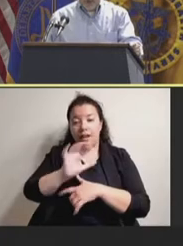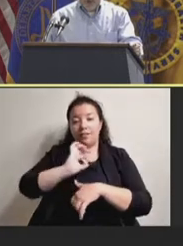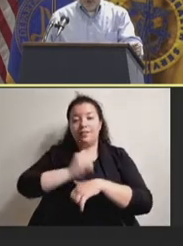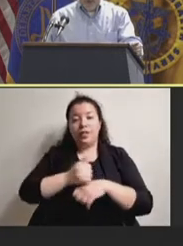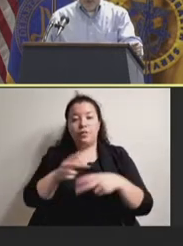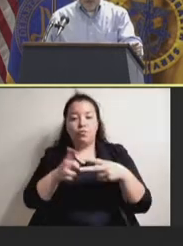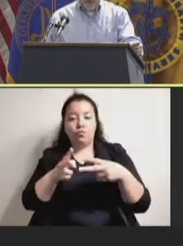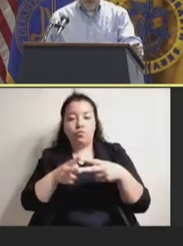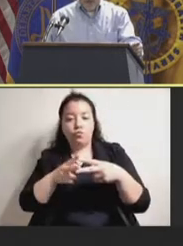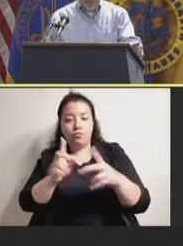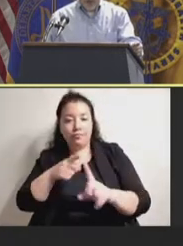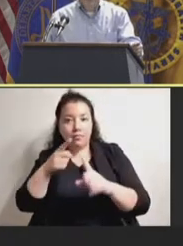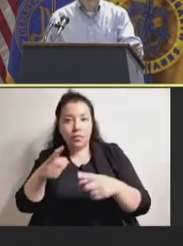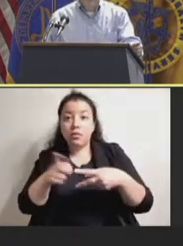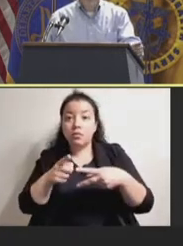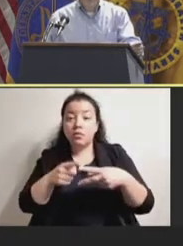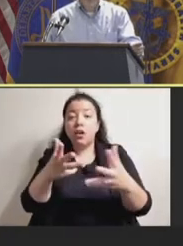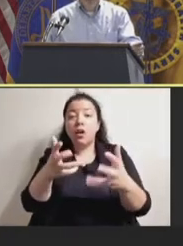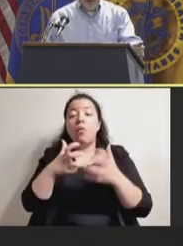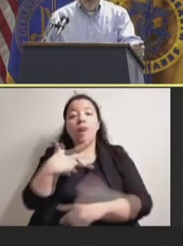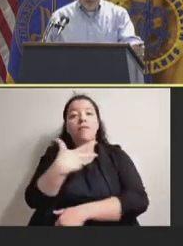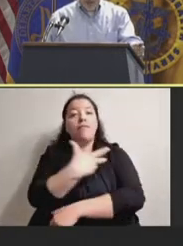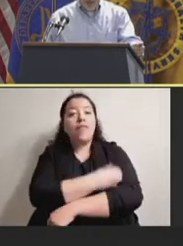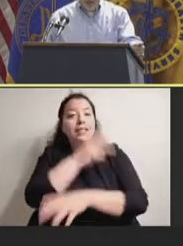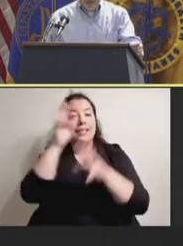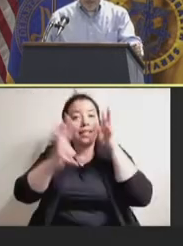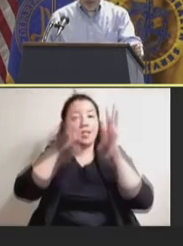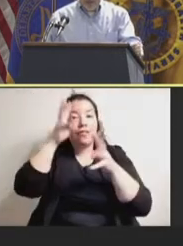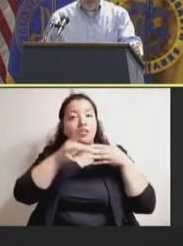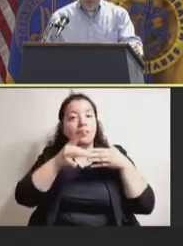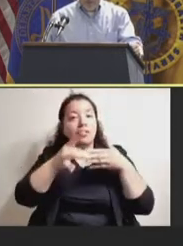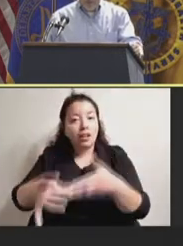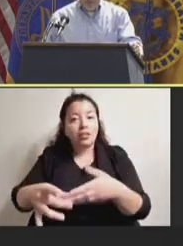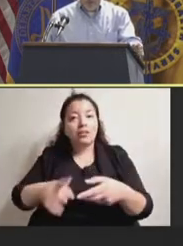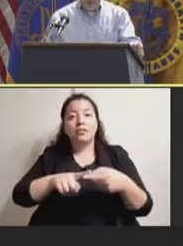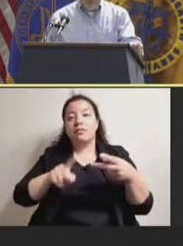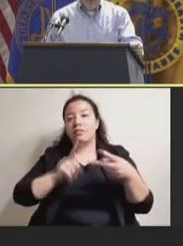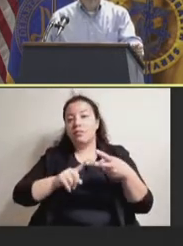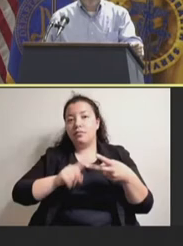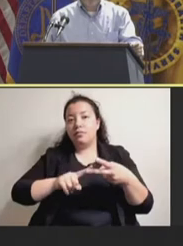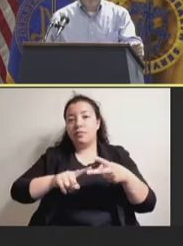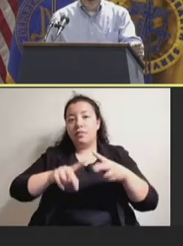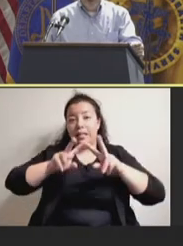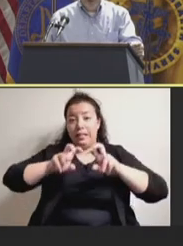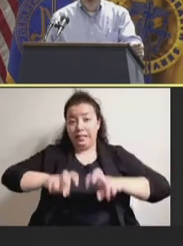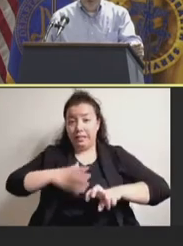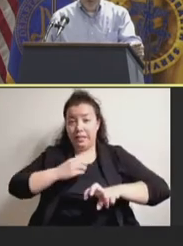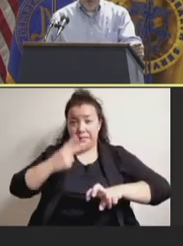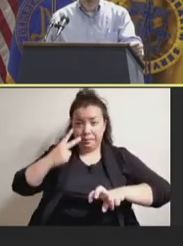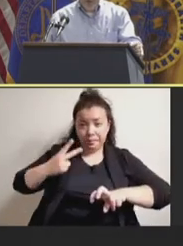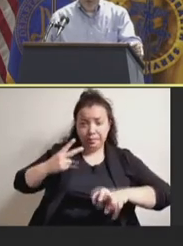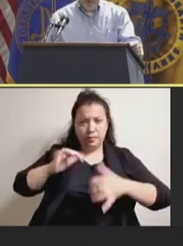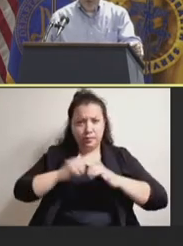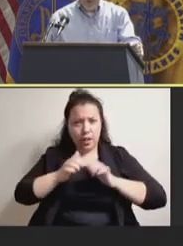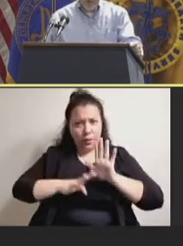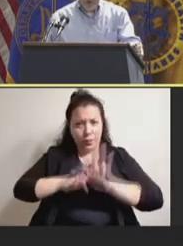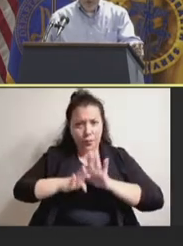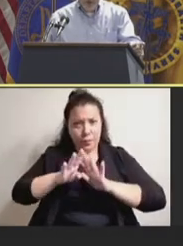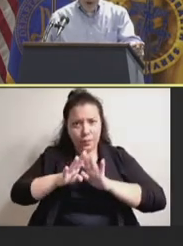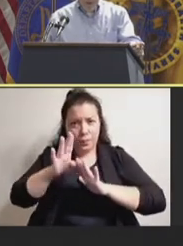providing guidance on vaccine innovation, and the second, to assess and support further development of our vaccine safety systems.